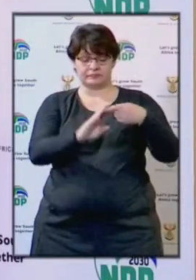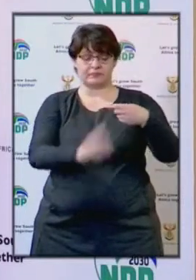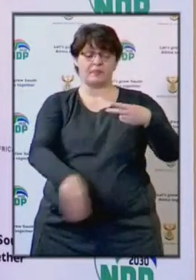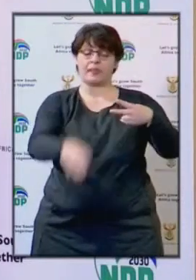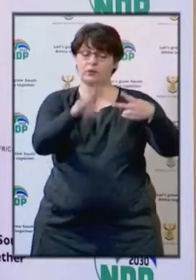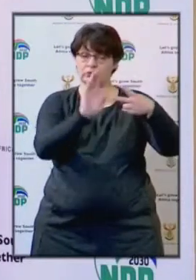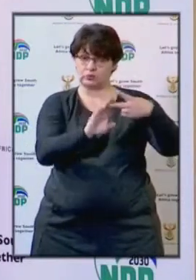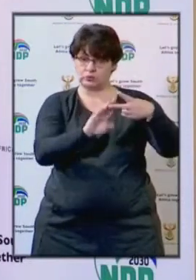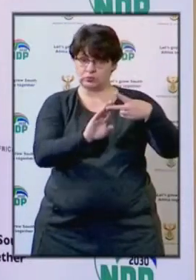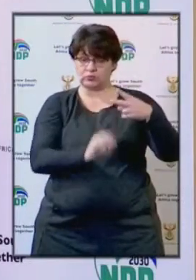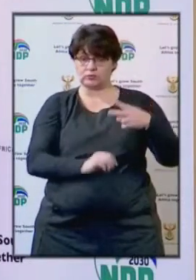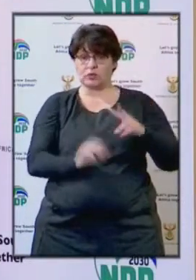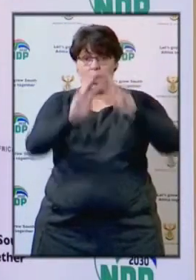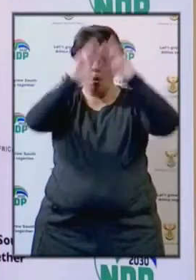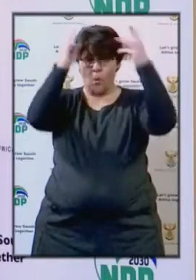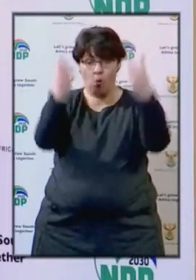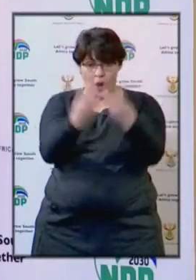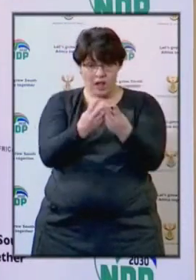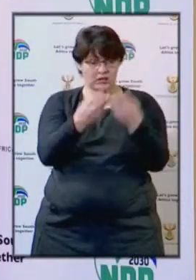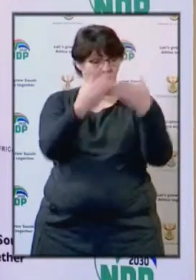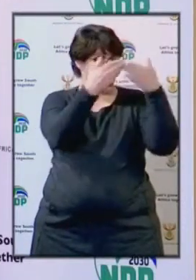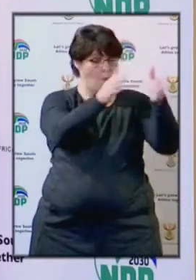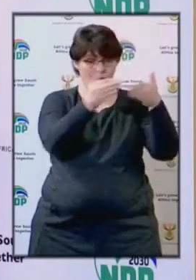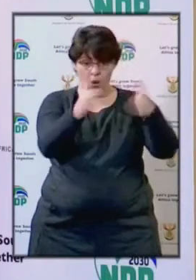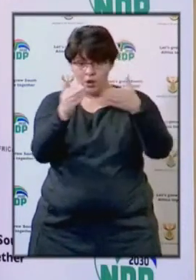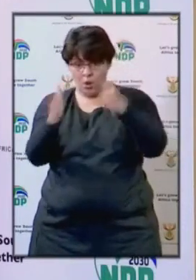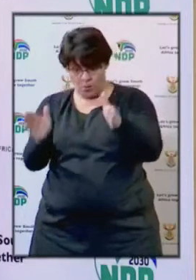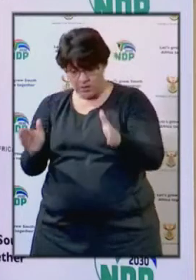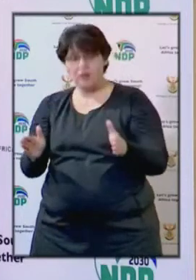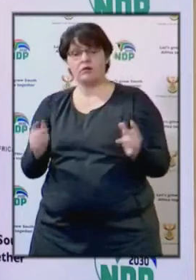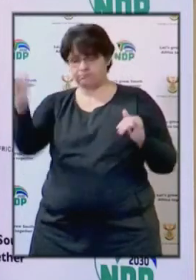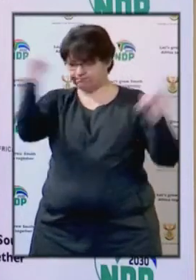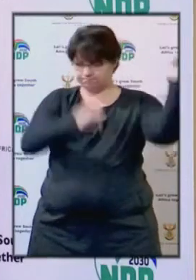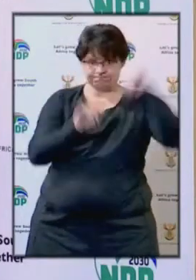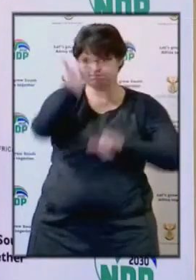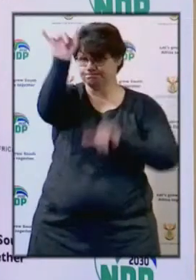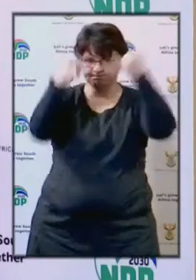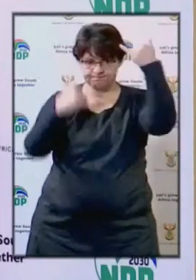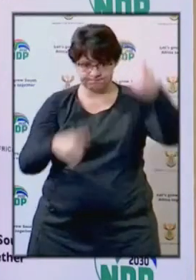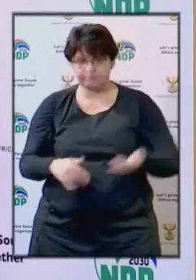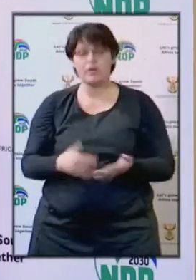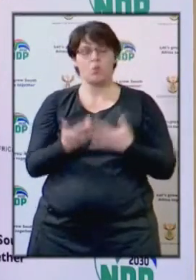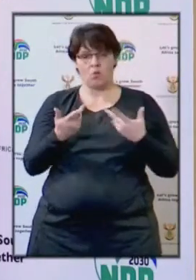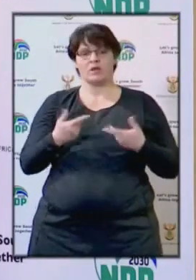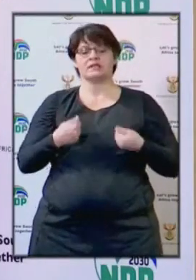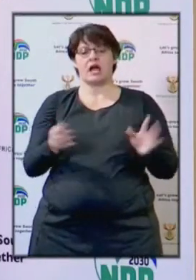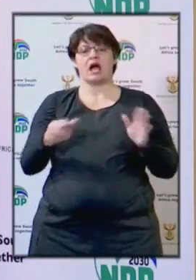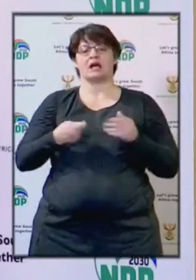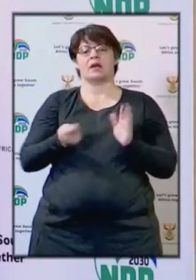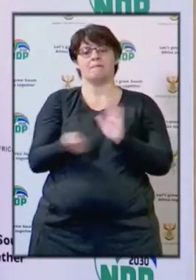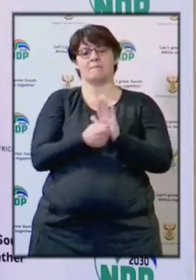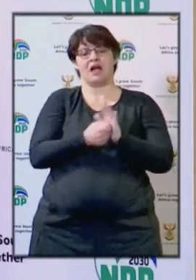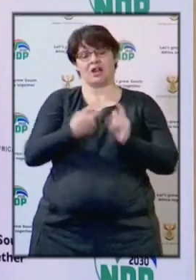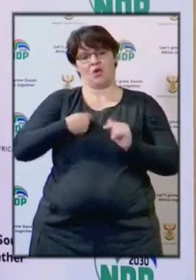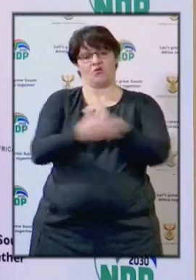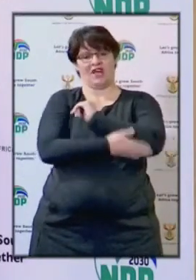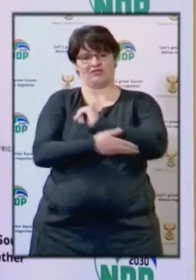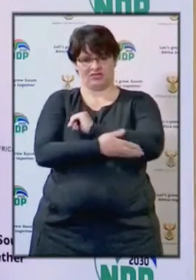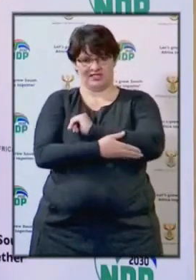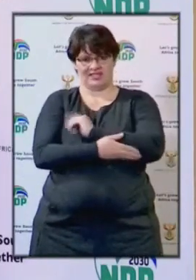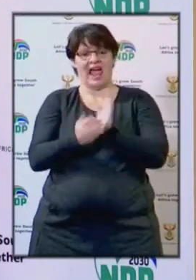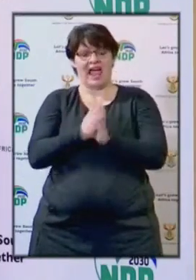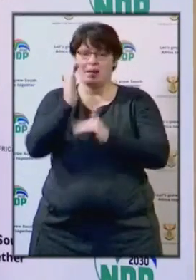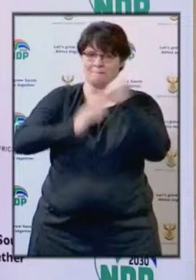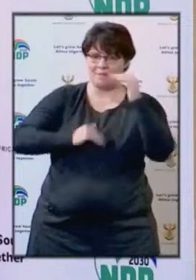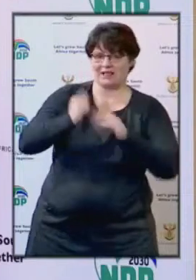as the world begins to open up, to resume marketing our country and rebuilding